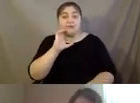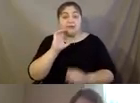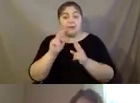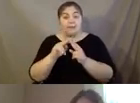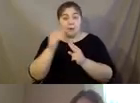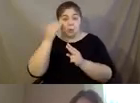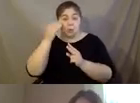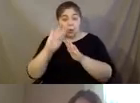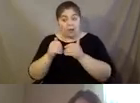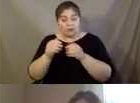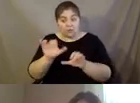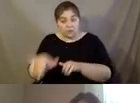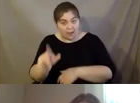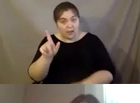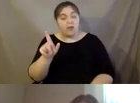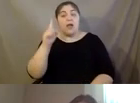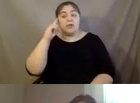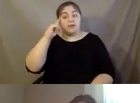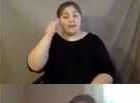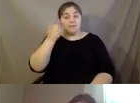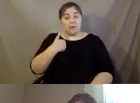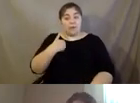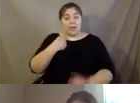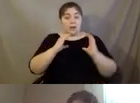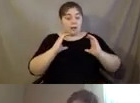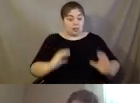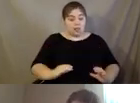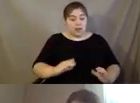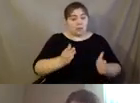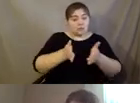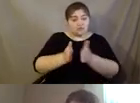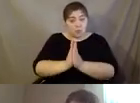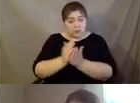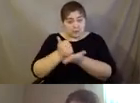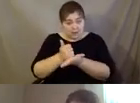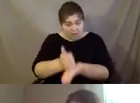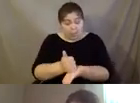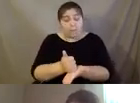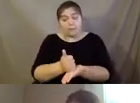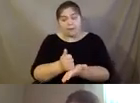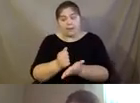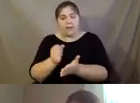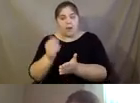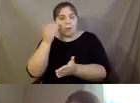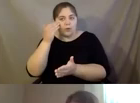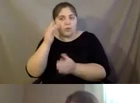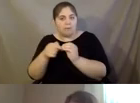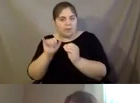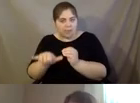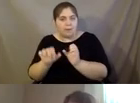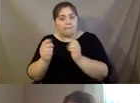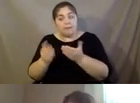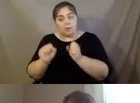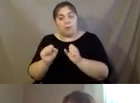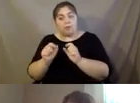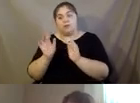do that. I think if we had a, a client who was requesting help with that and the Senior Companion, we knew about it, we might reach out